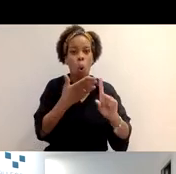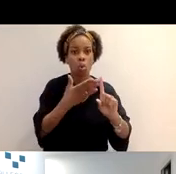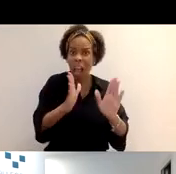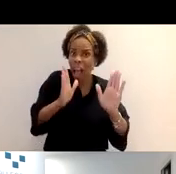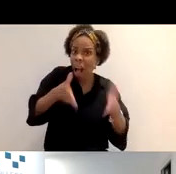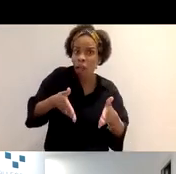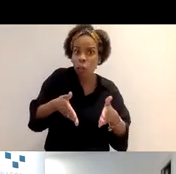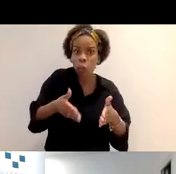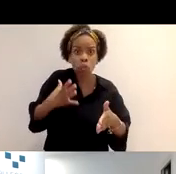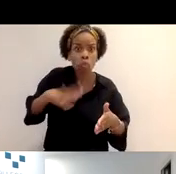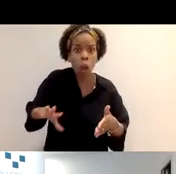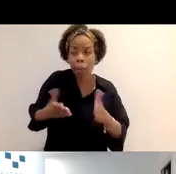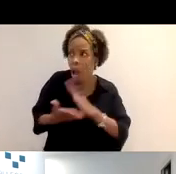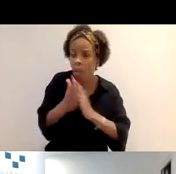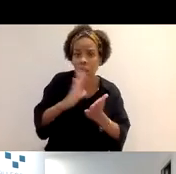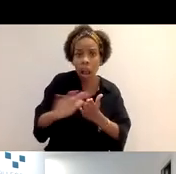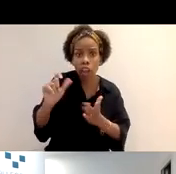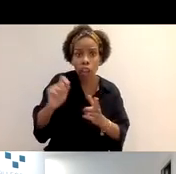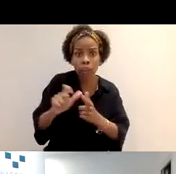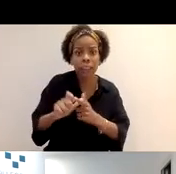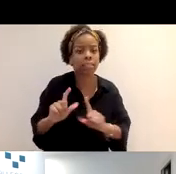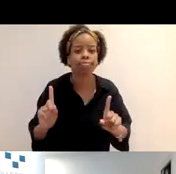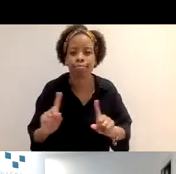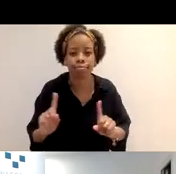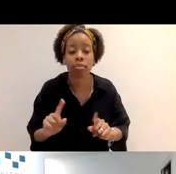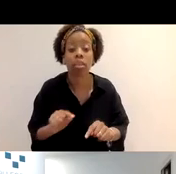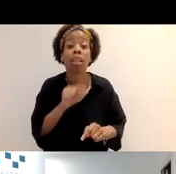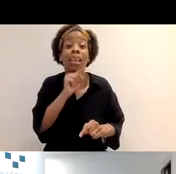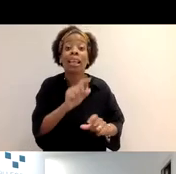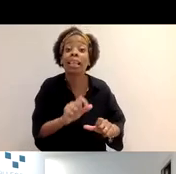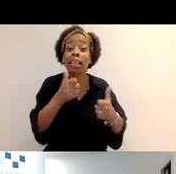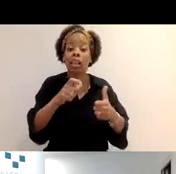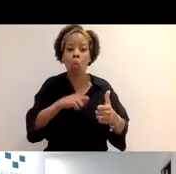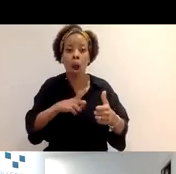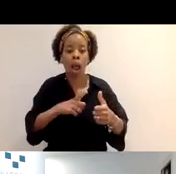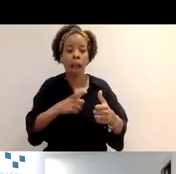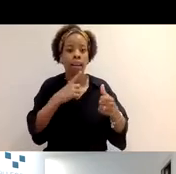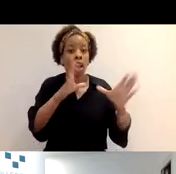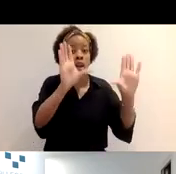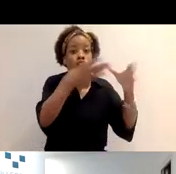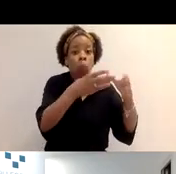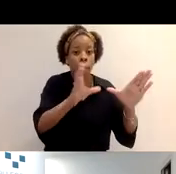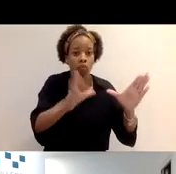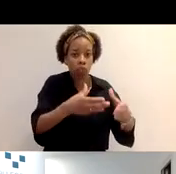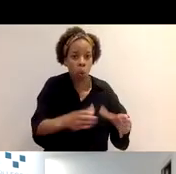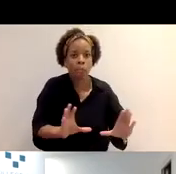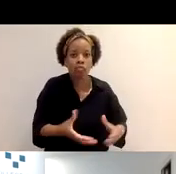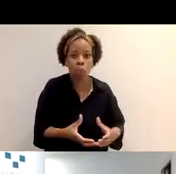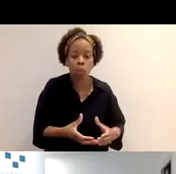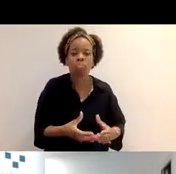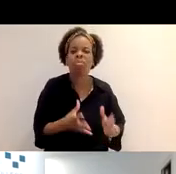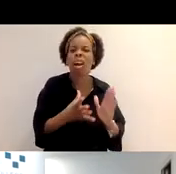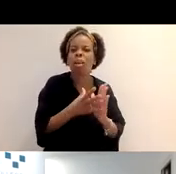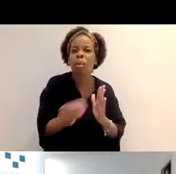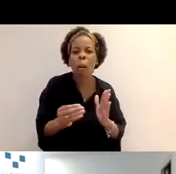It's more if you want to group similar CPD items together. So for example, if you're working